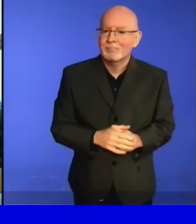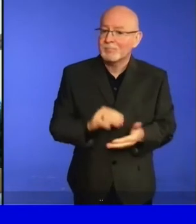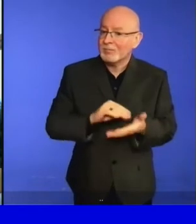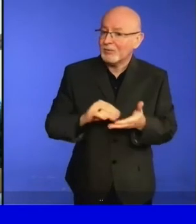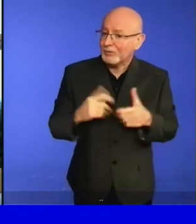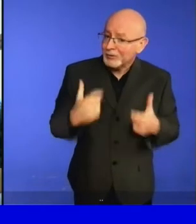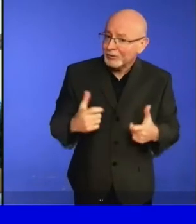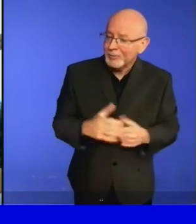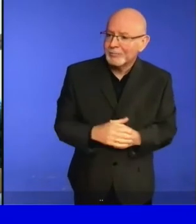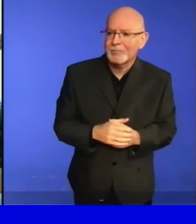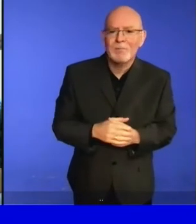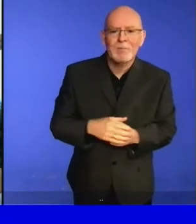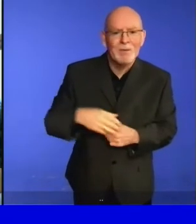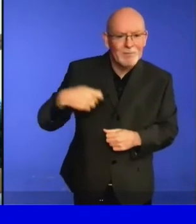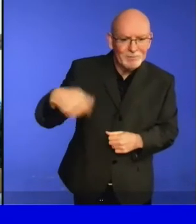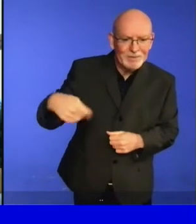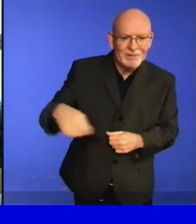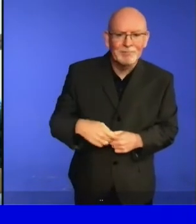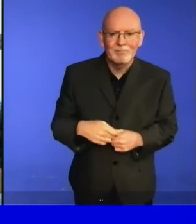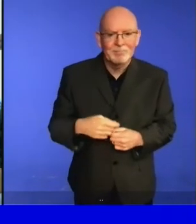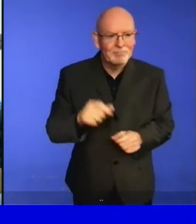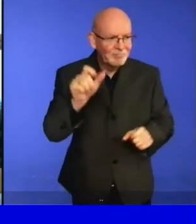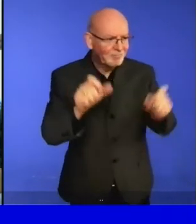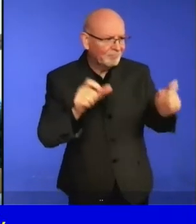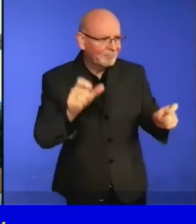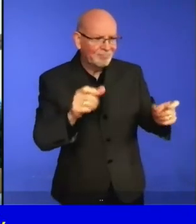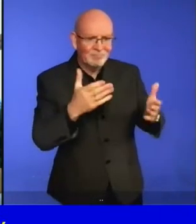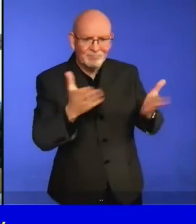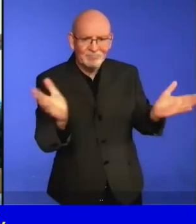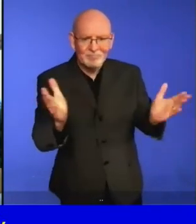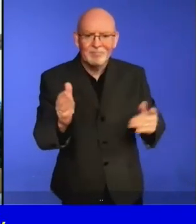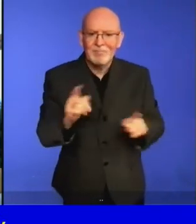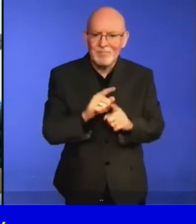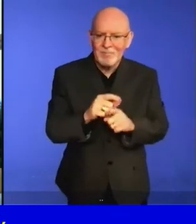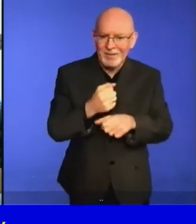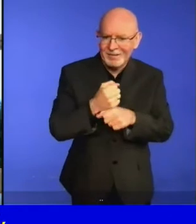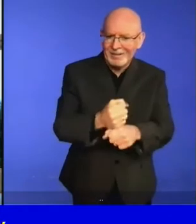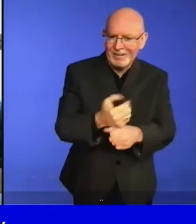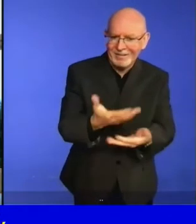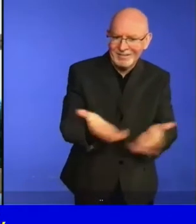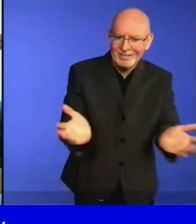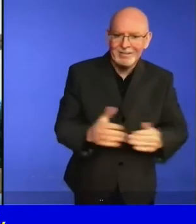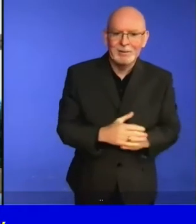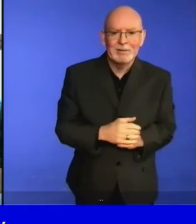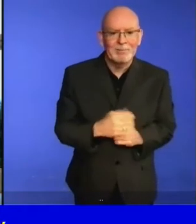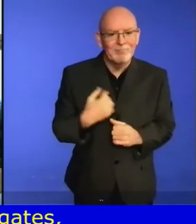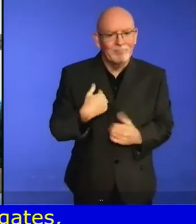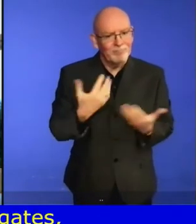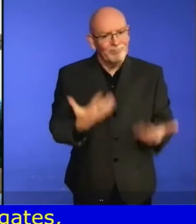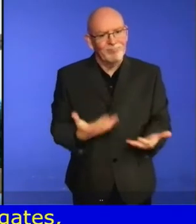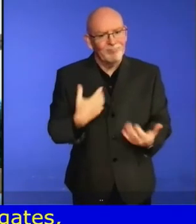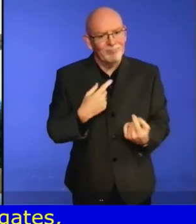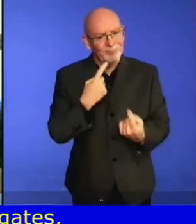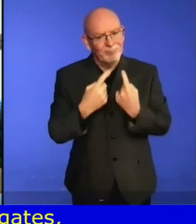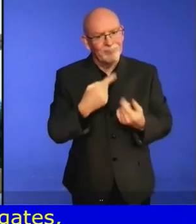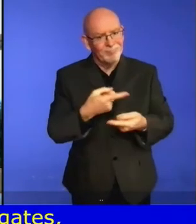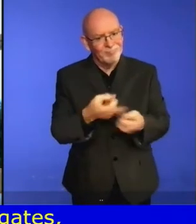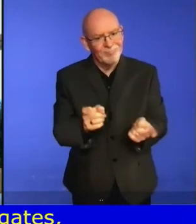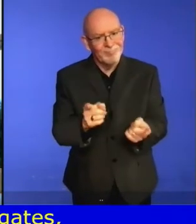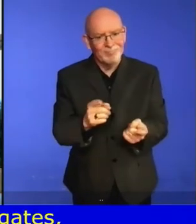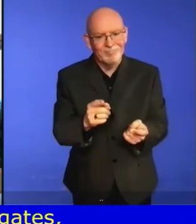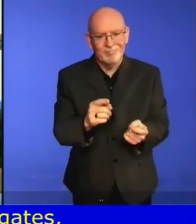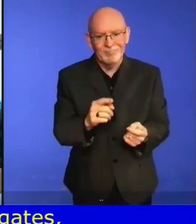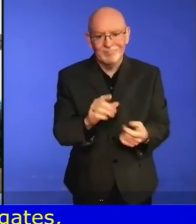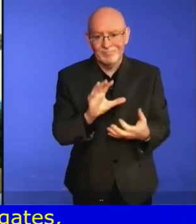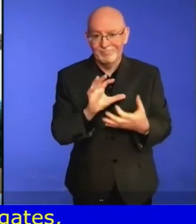to you today as the incoming United Nations special rapporteur on the rights of persons with disabilities. I wish